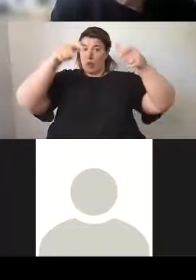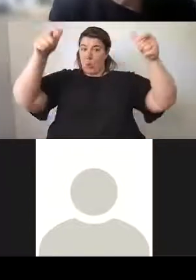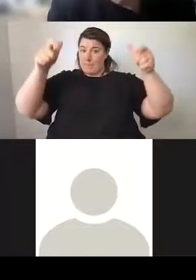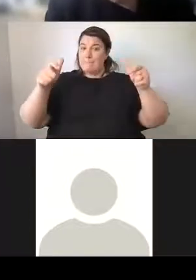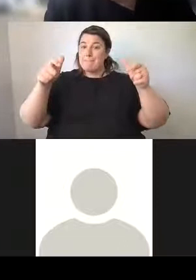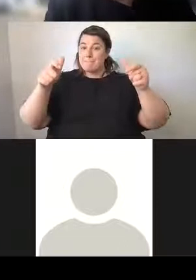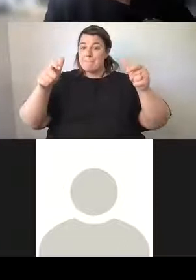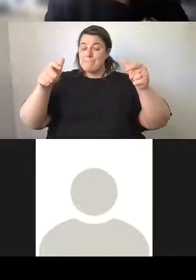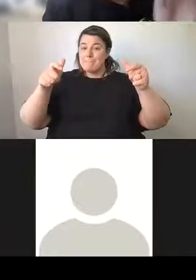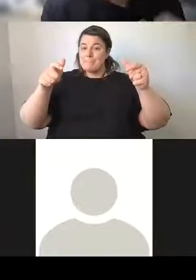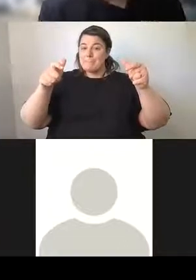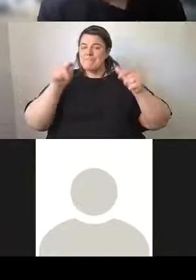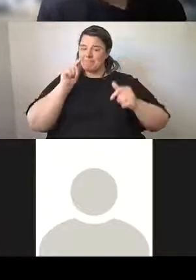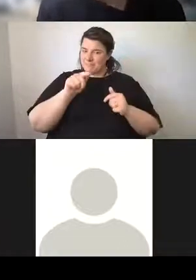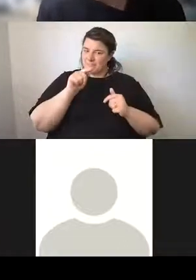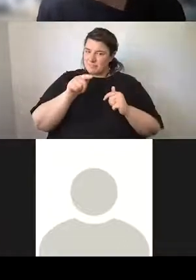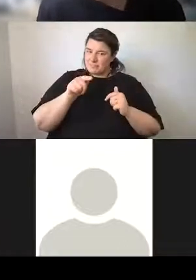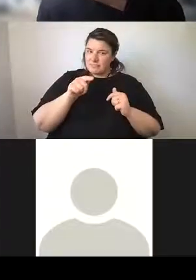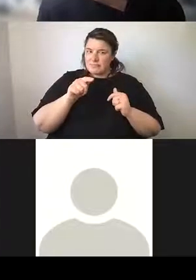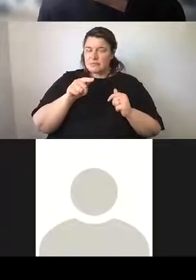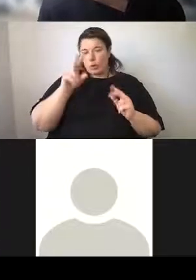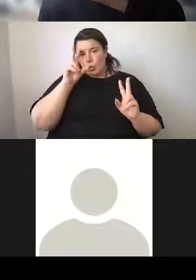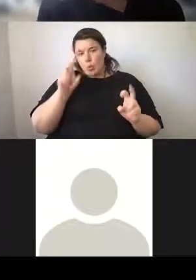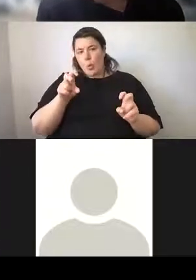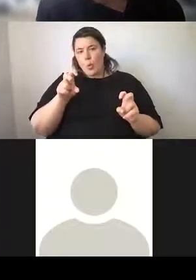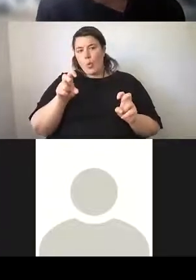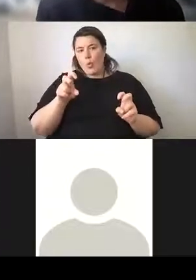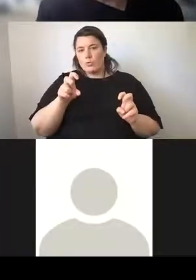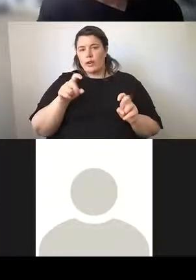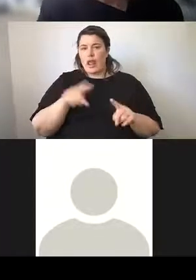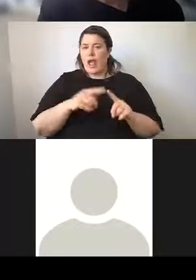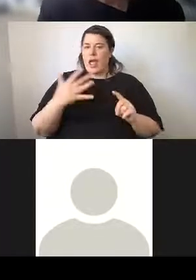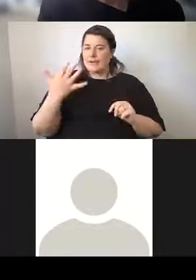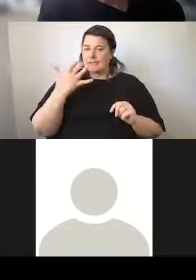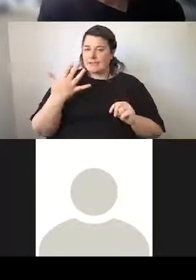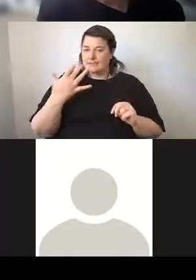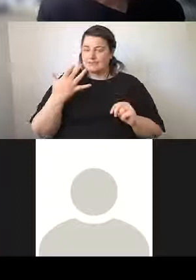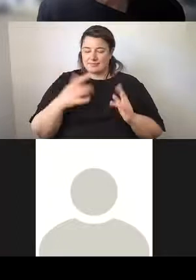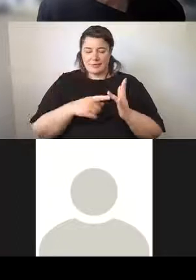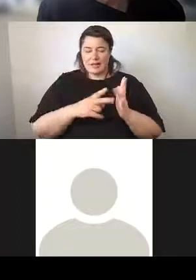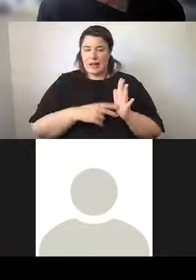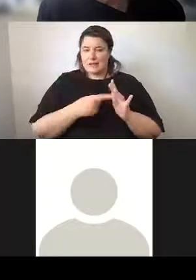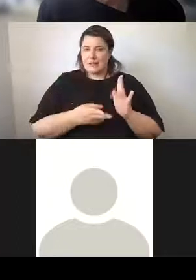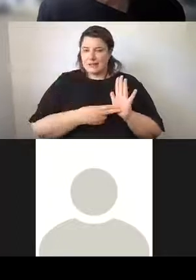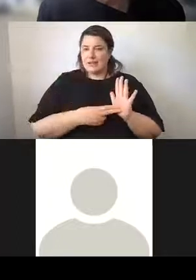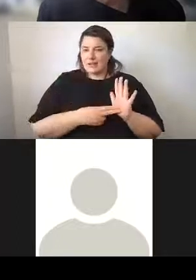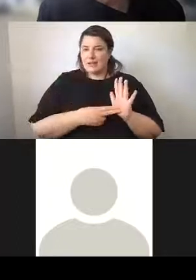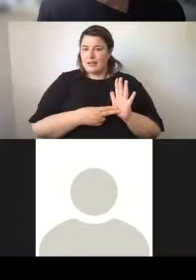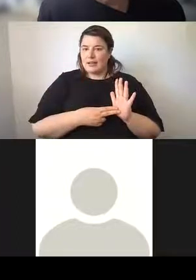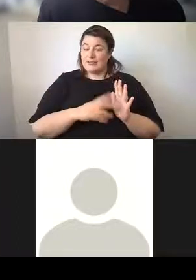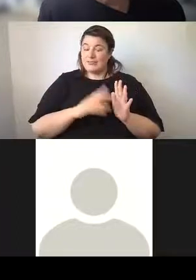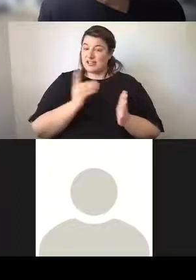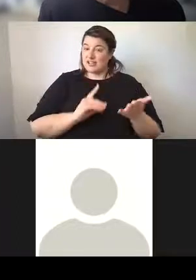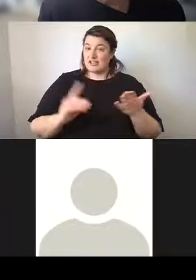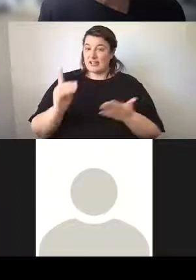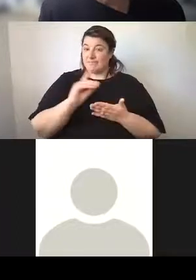is often called the onion. And it was designed